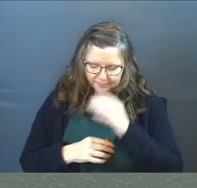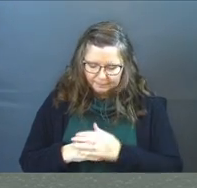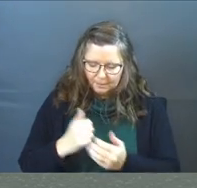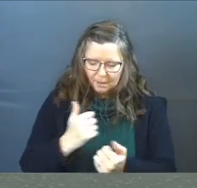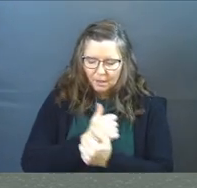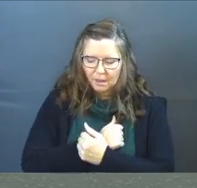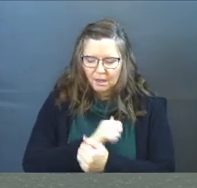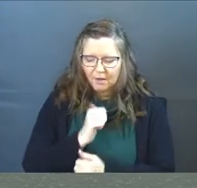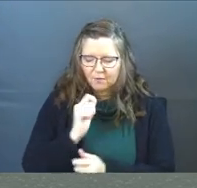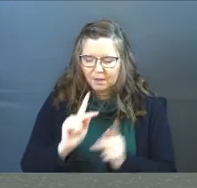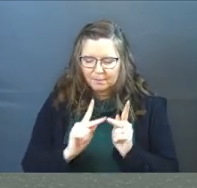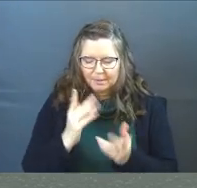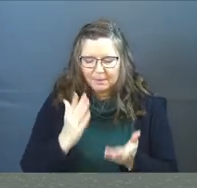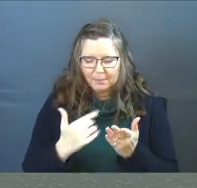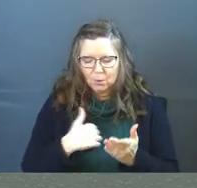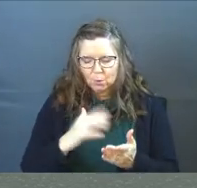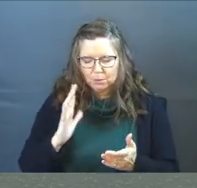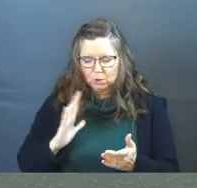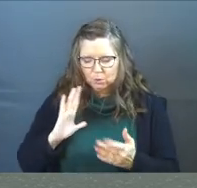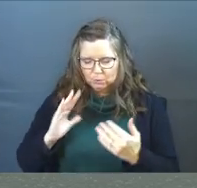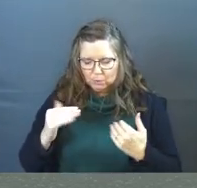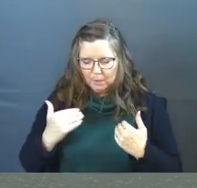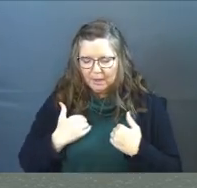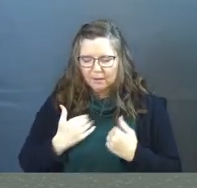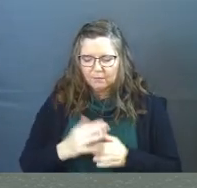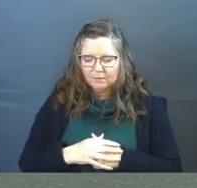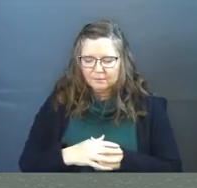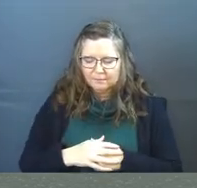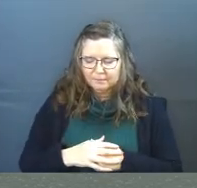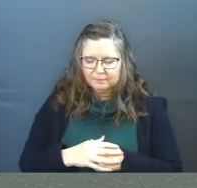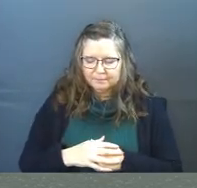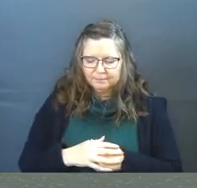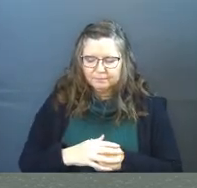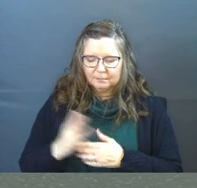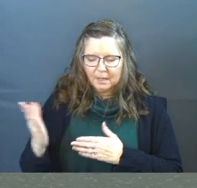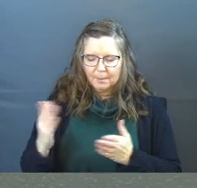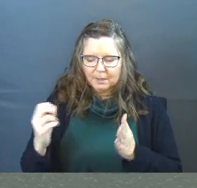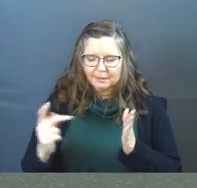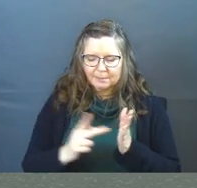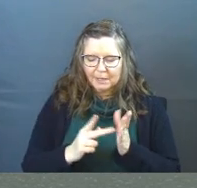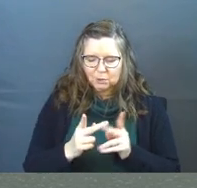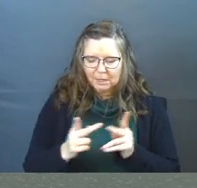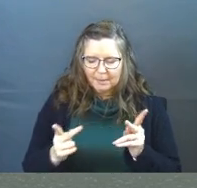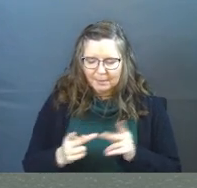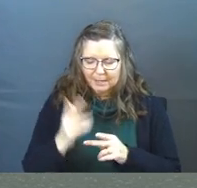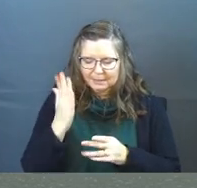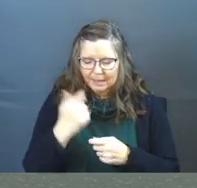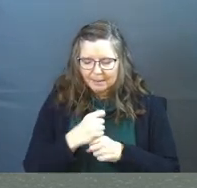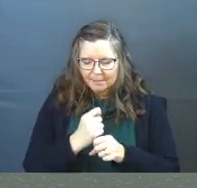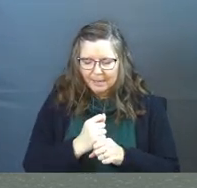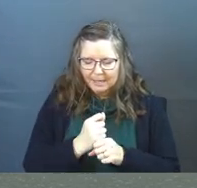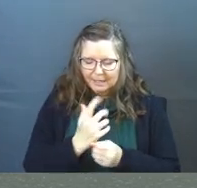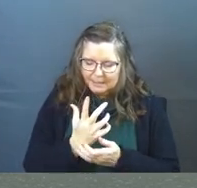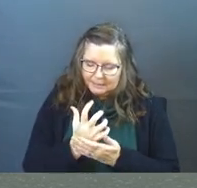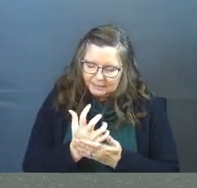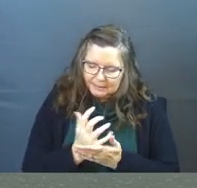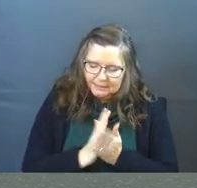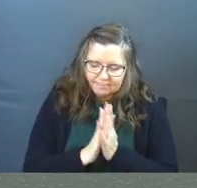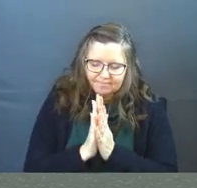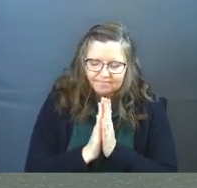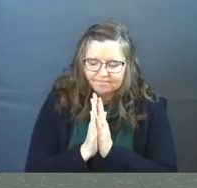The love for other people that maybe we used to have. And bring us back to that place, God, and make us eager.